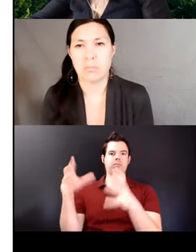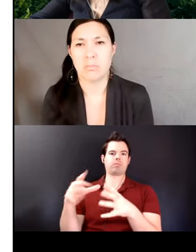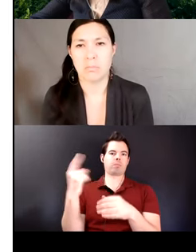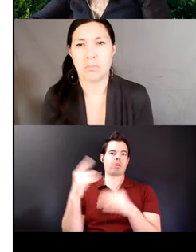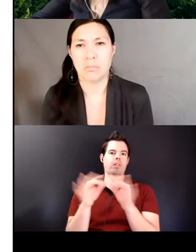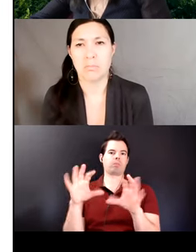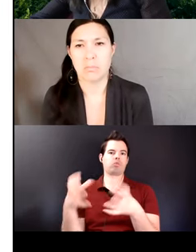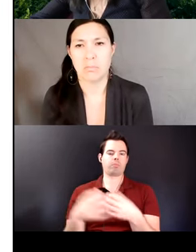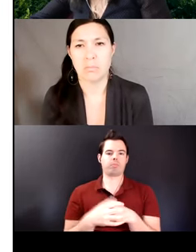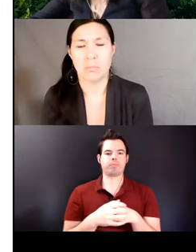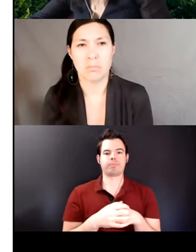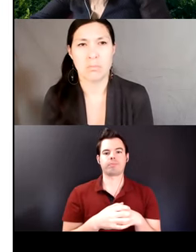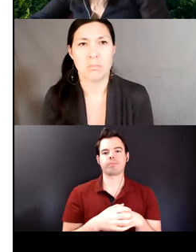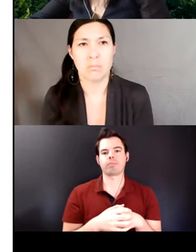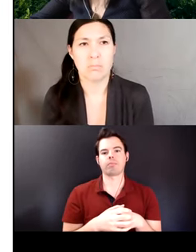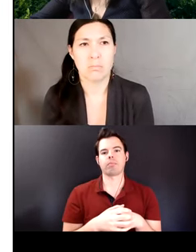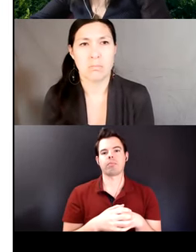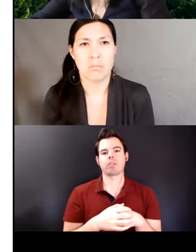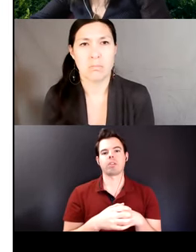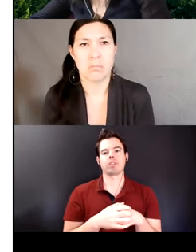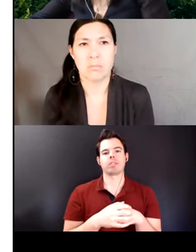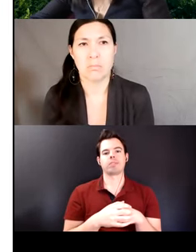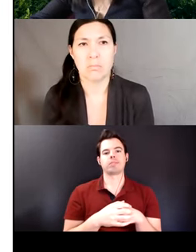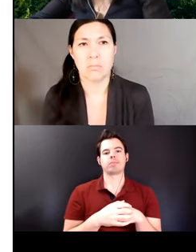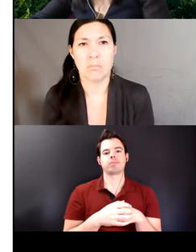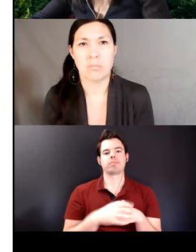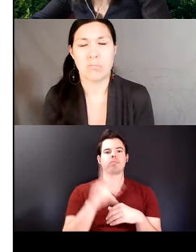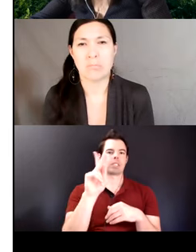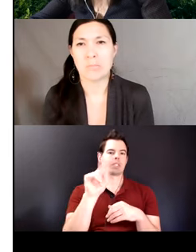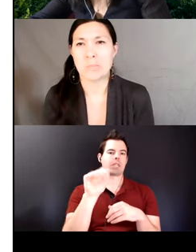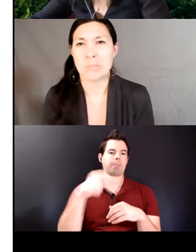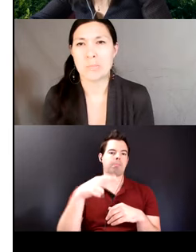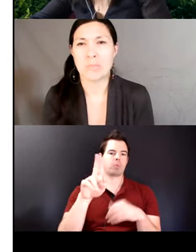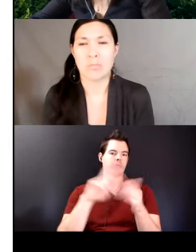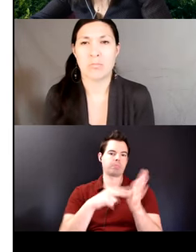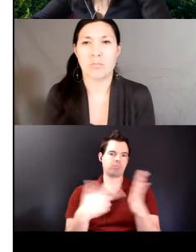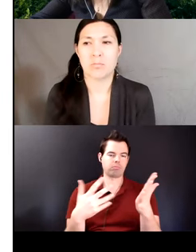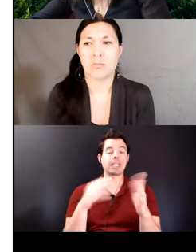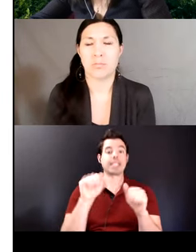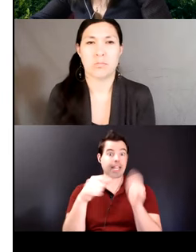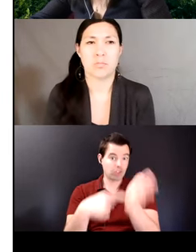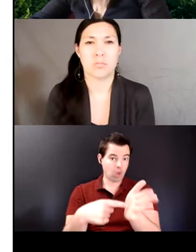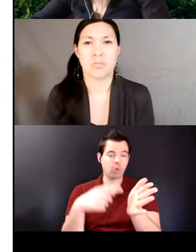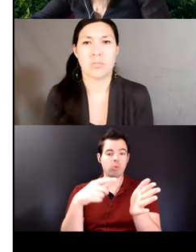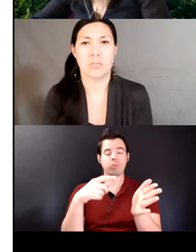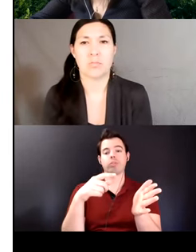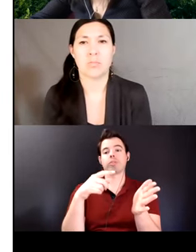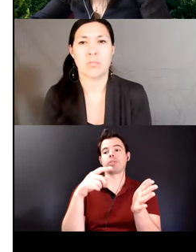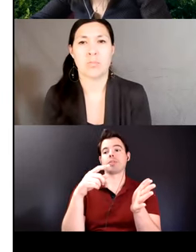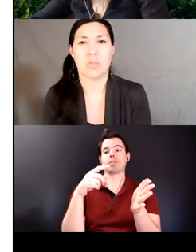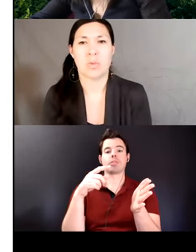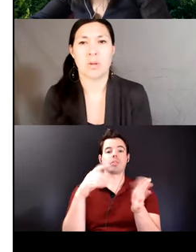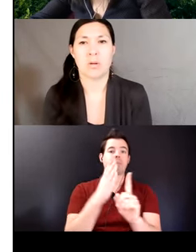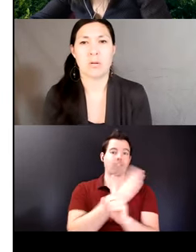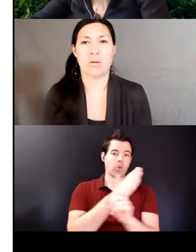the complex suffix campu denotes either prior or concurrent motion depending on the type